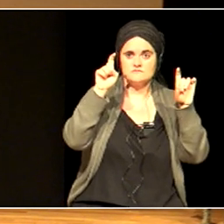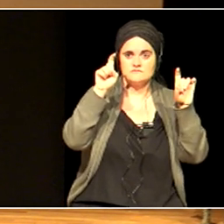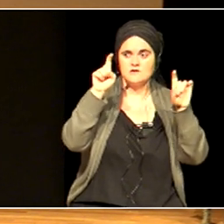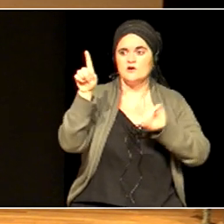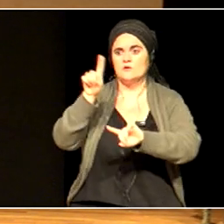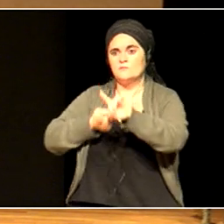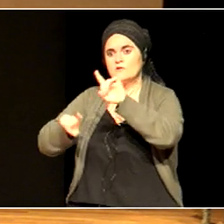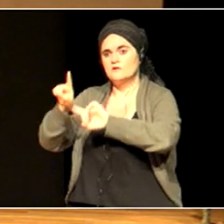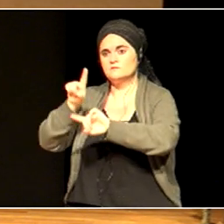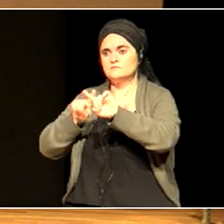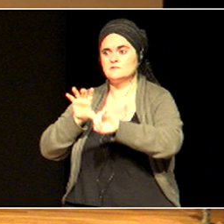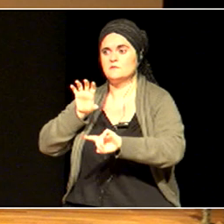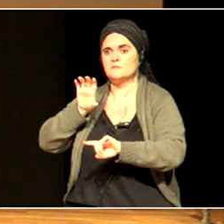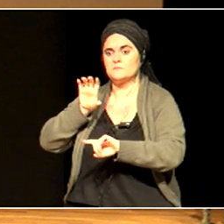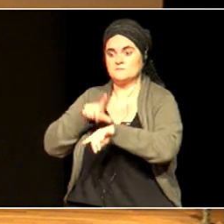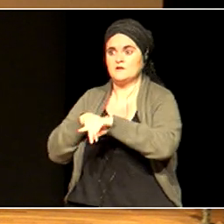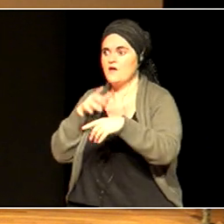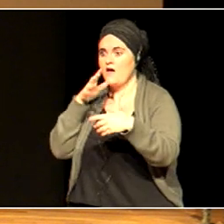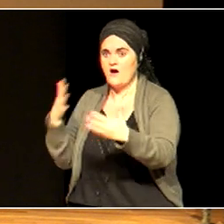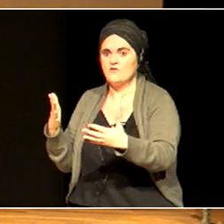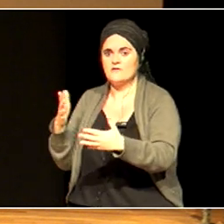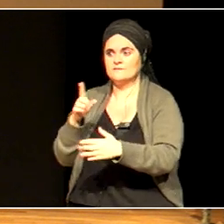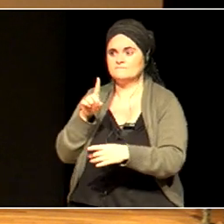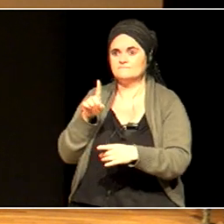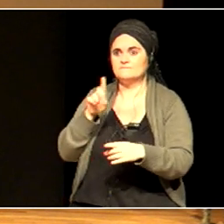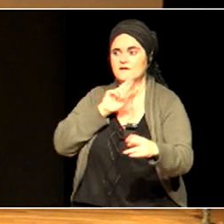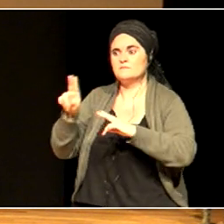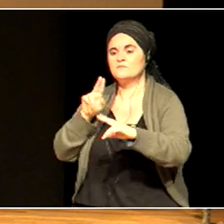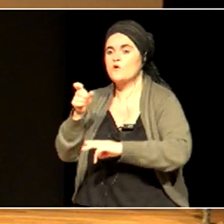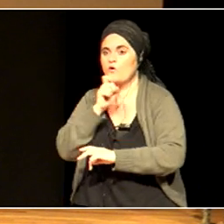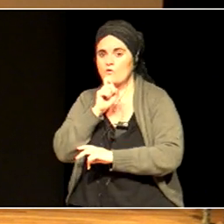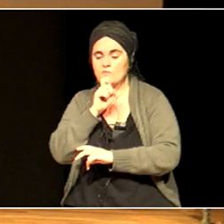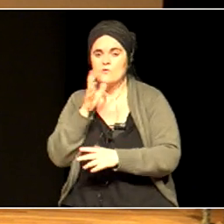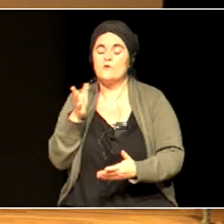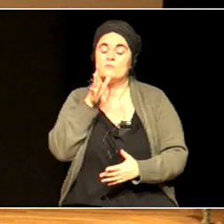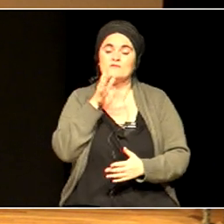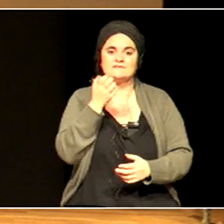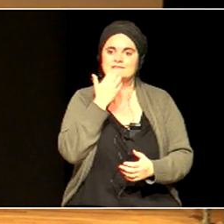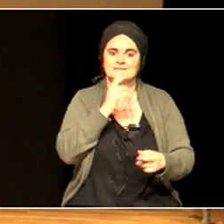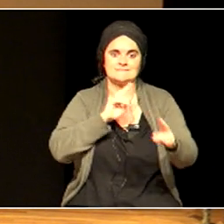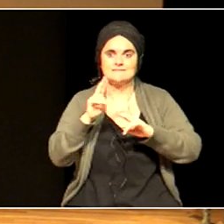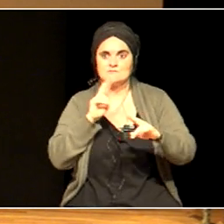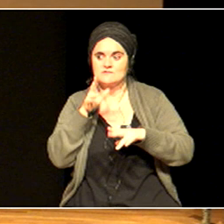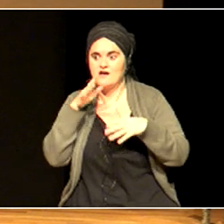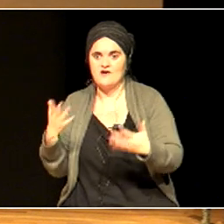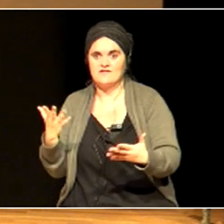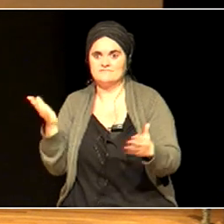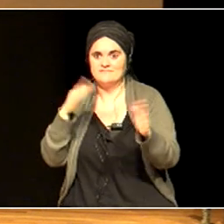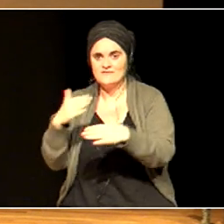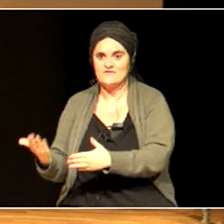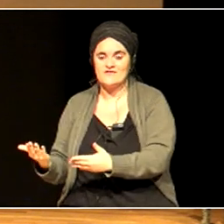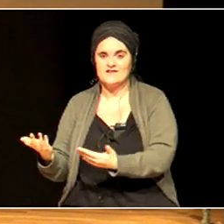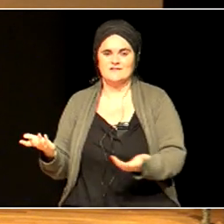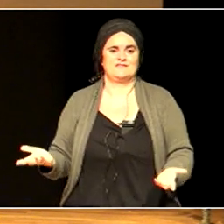Because if it doesn't respond to the most important issues of our times, what kind of education is it?